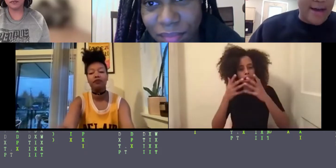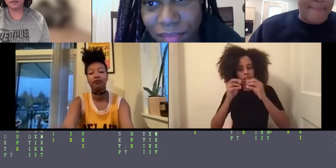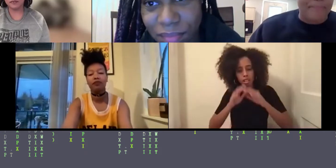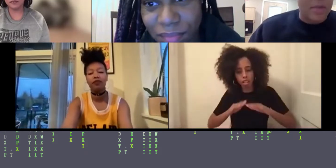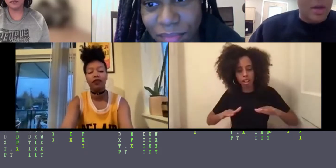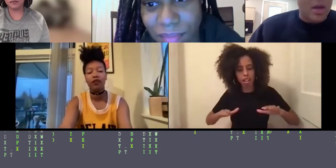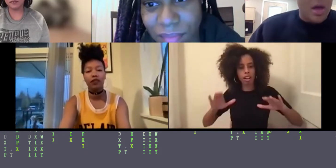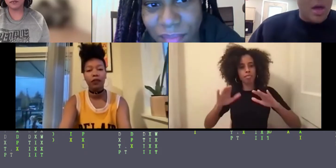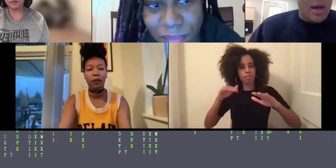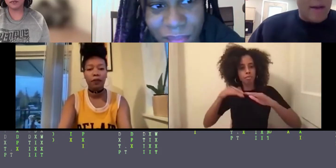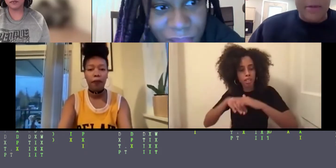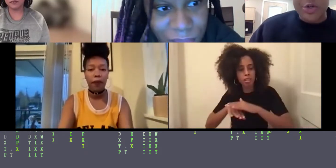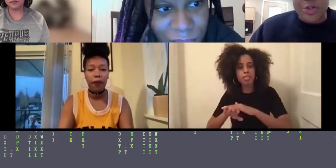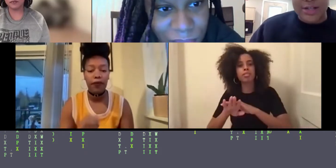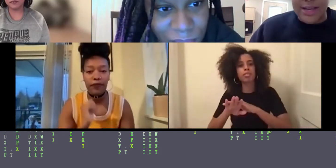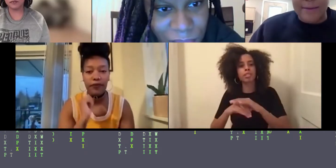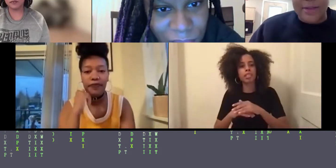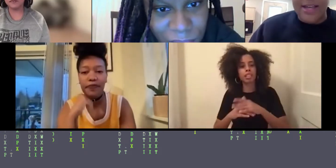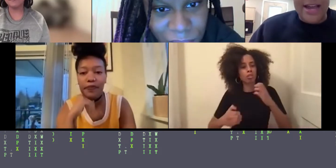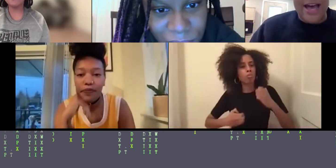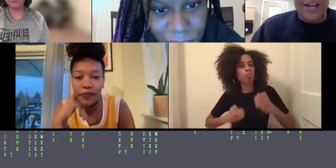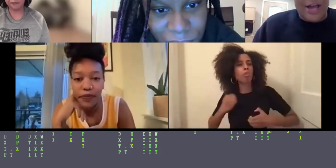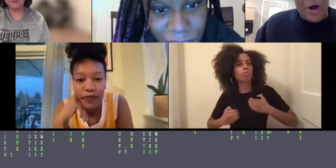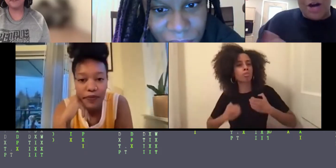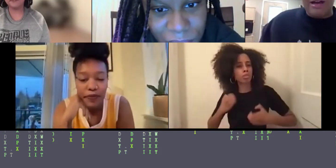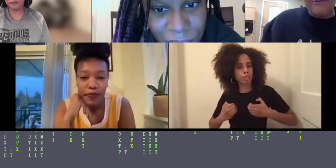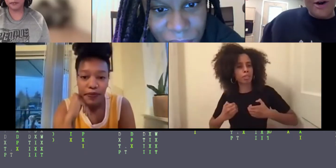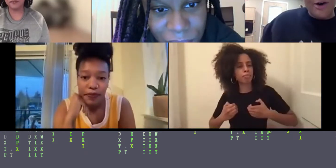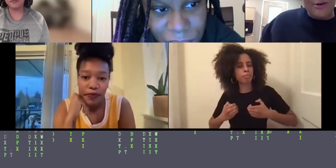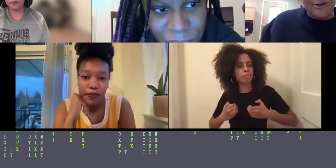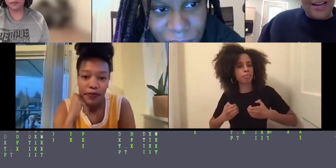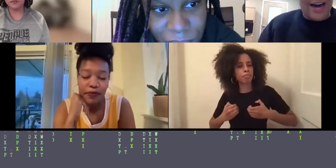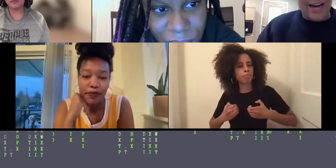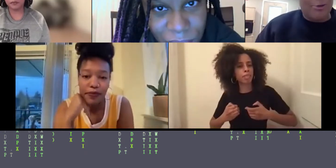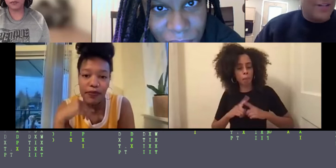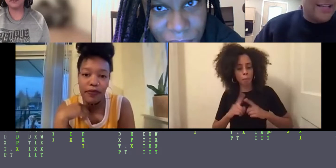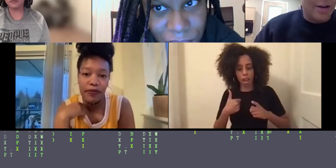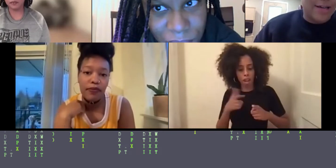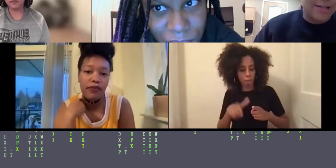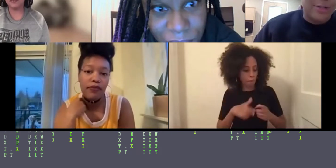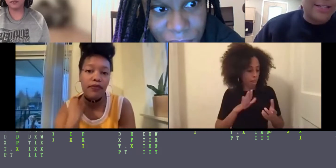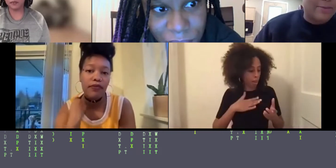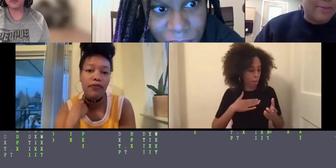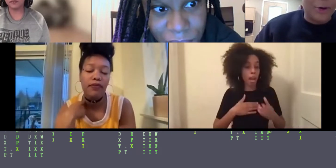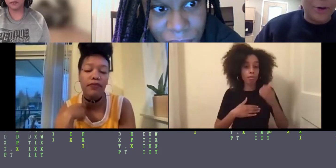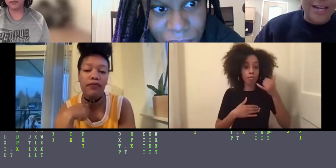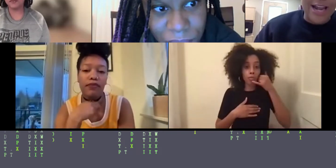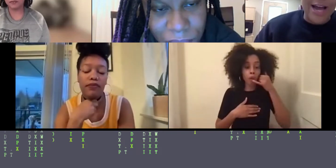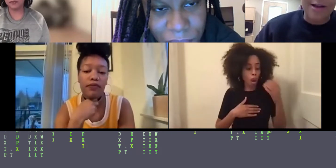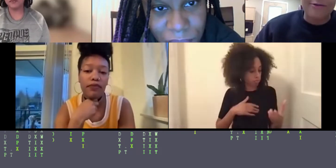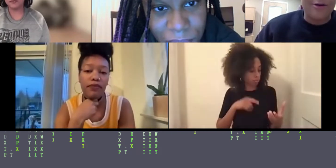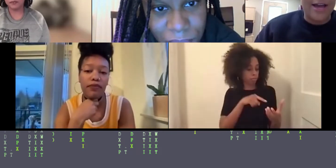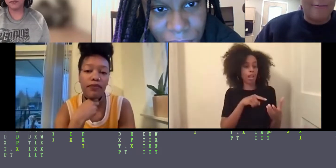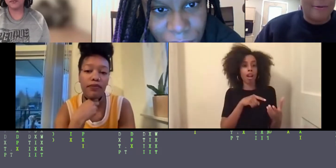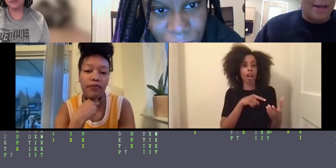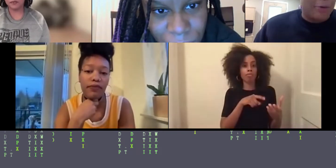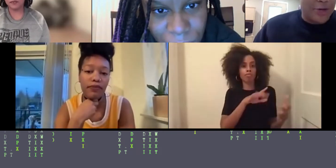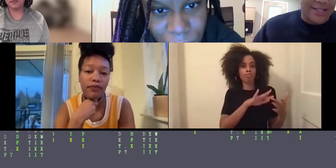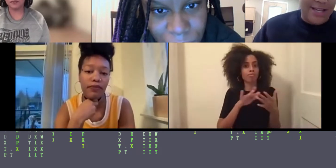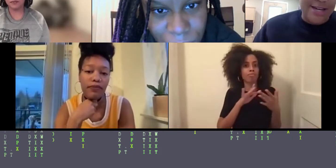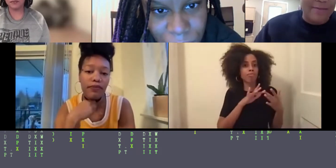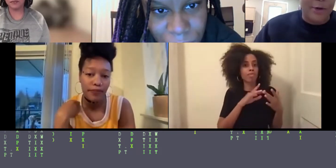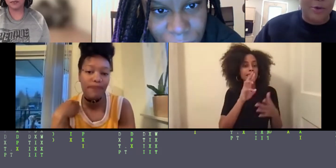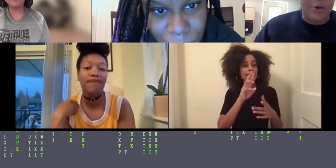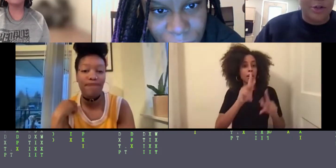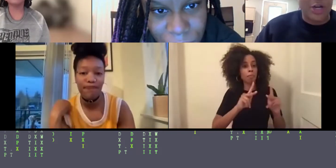emotionally. But then I had, like, on my phone, I was interacting with 60 people, none of who I ever met in